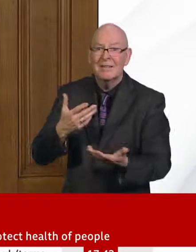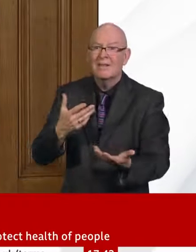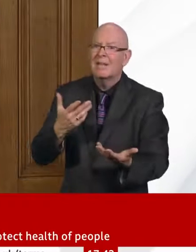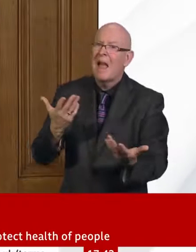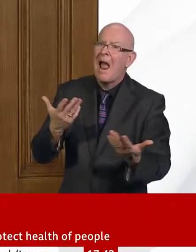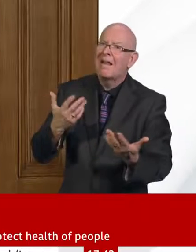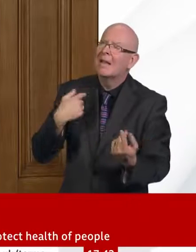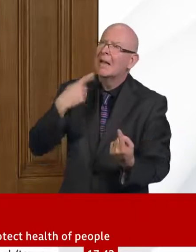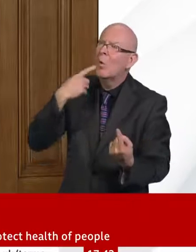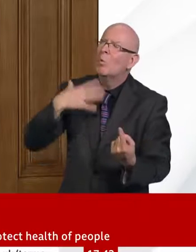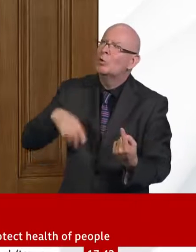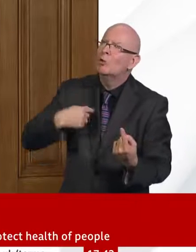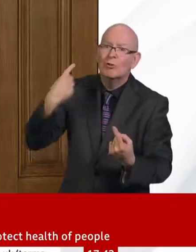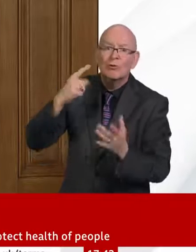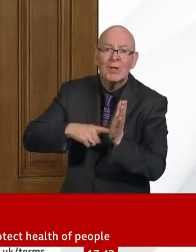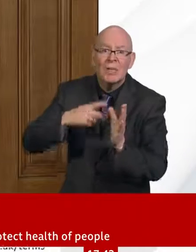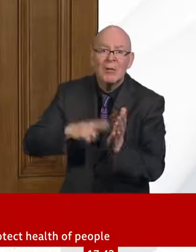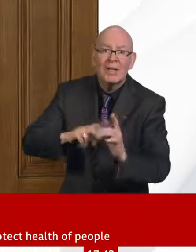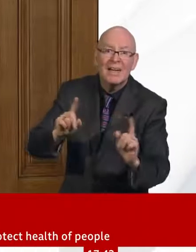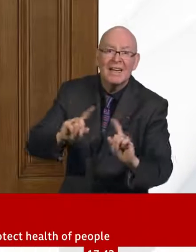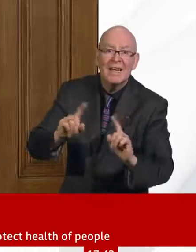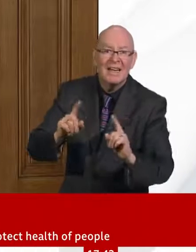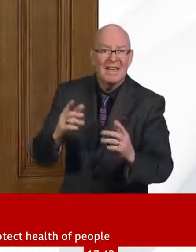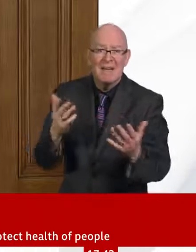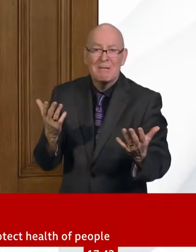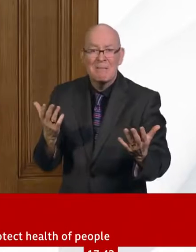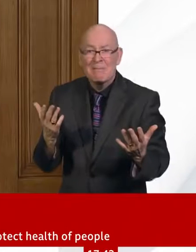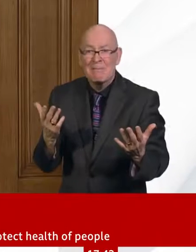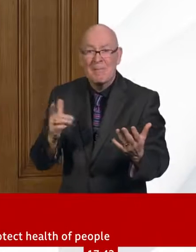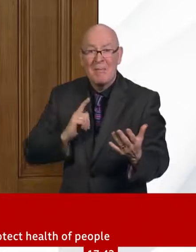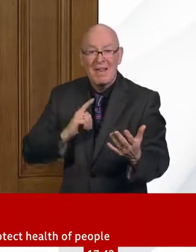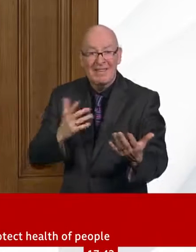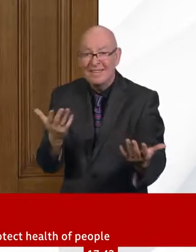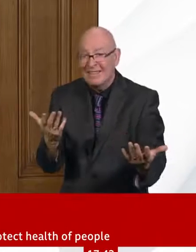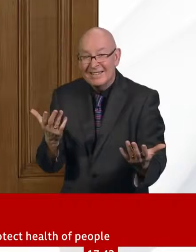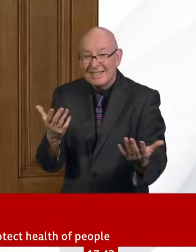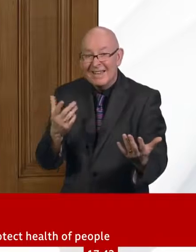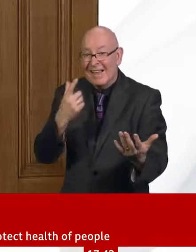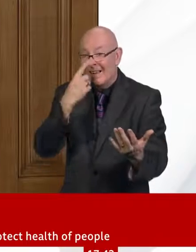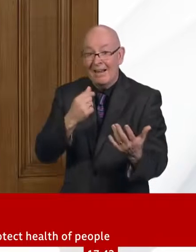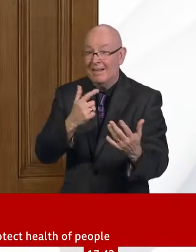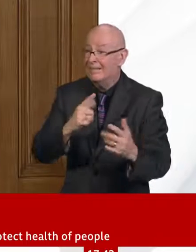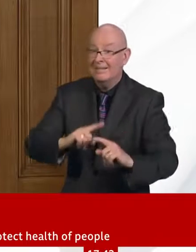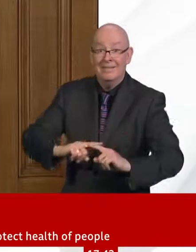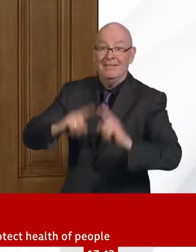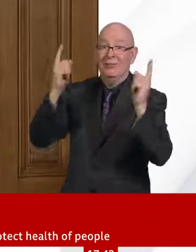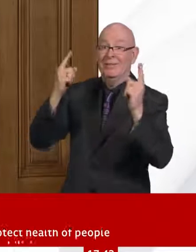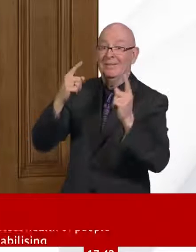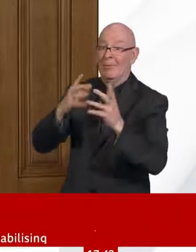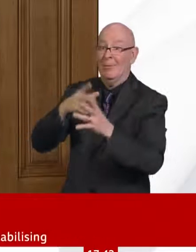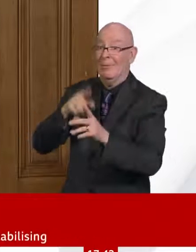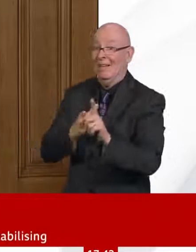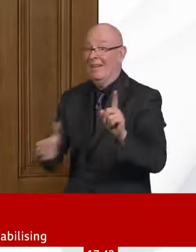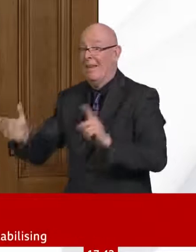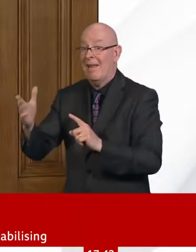One of the great questions for me is, you know, when was this virus first around? And if I had known that, I think